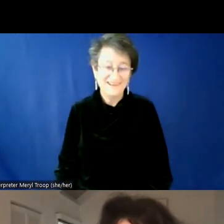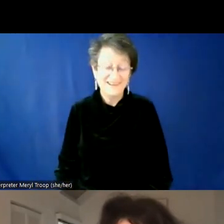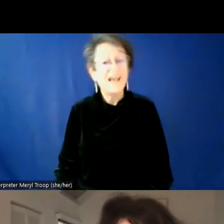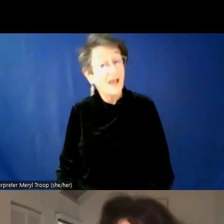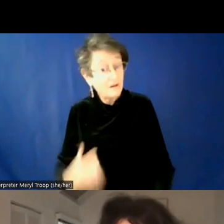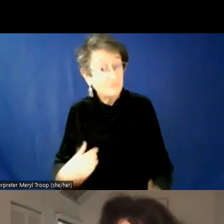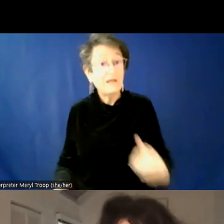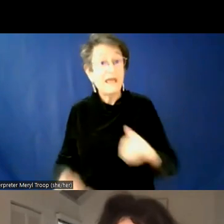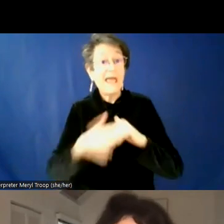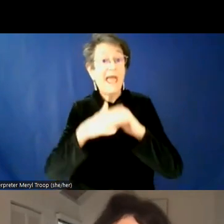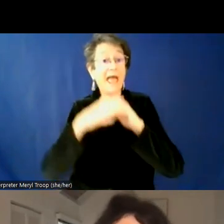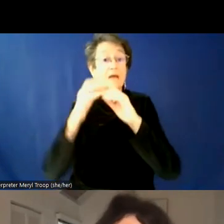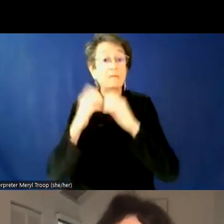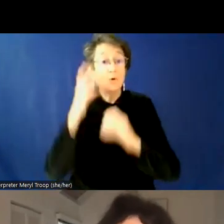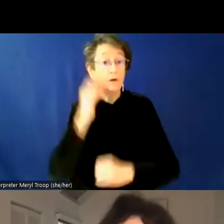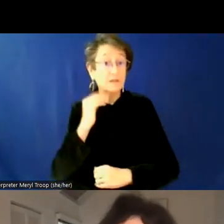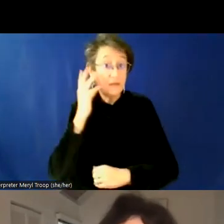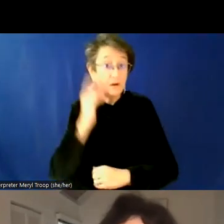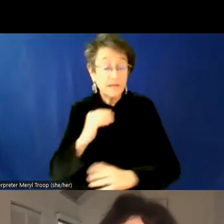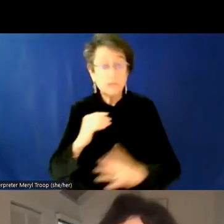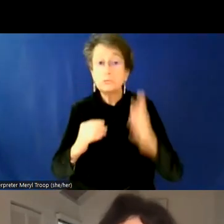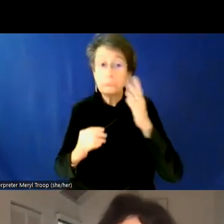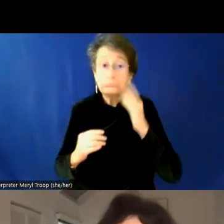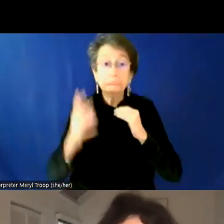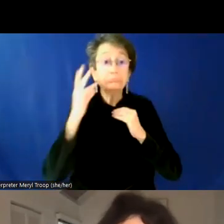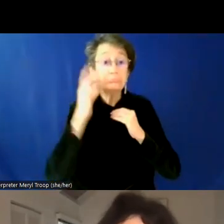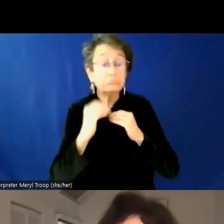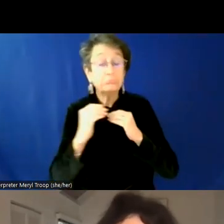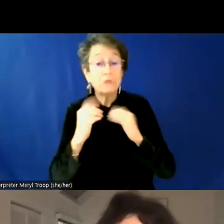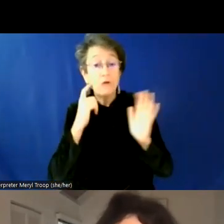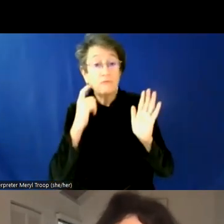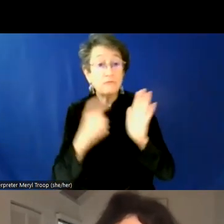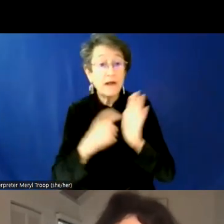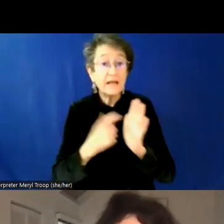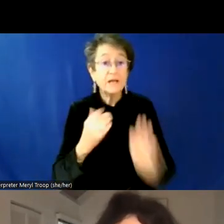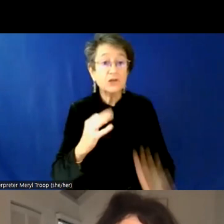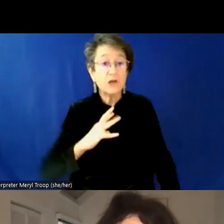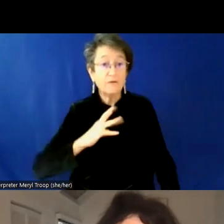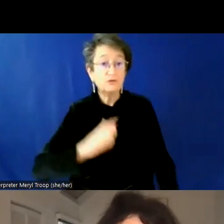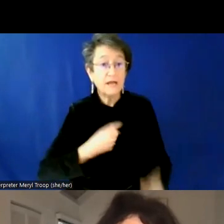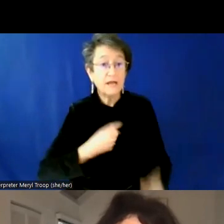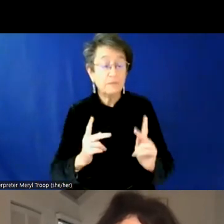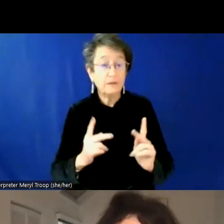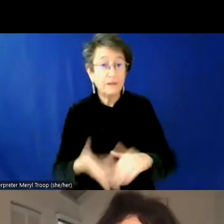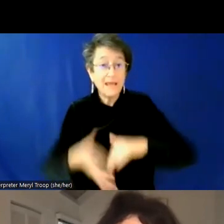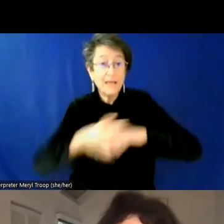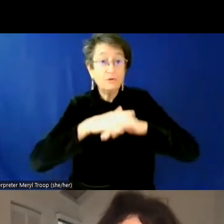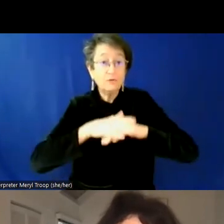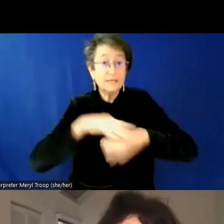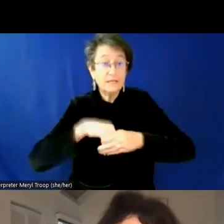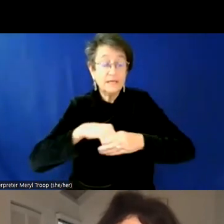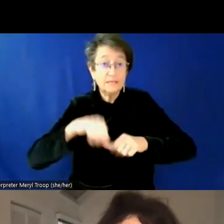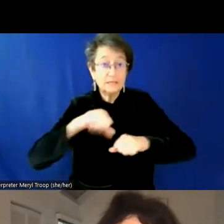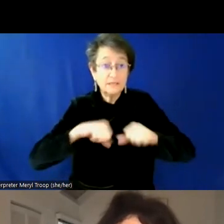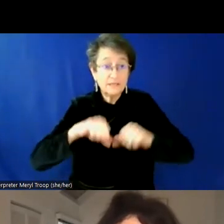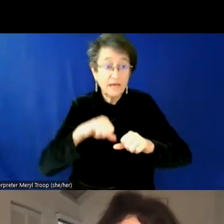more experienced with that, uh, sort of the, the recognition of trans people was increasing in our society. And right alongside